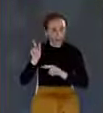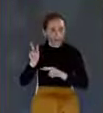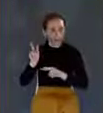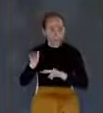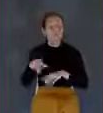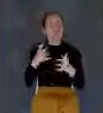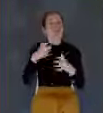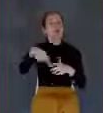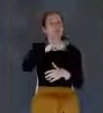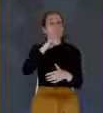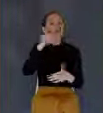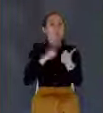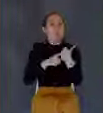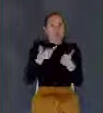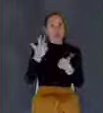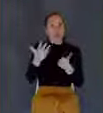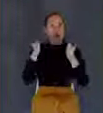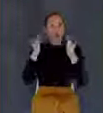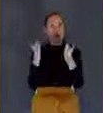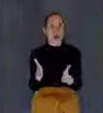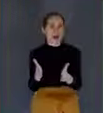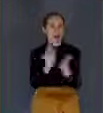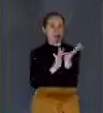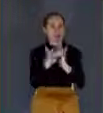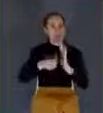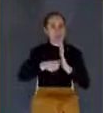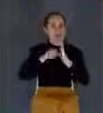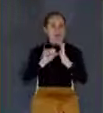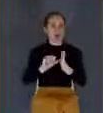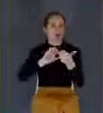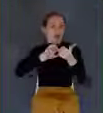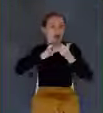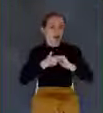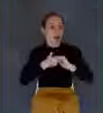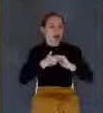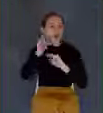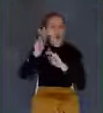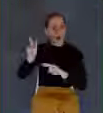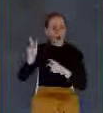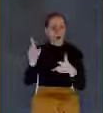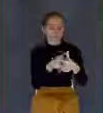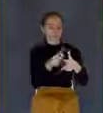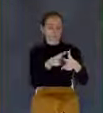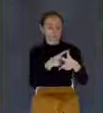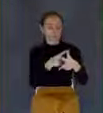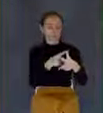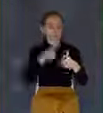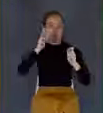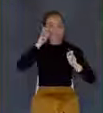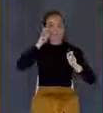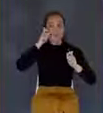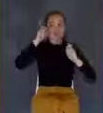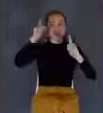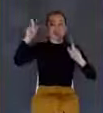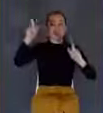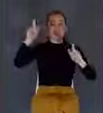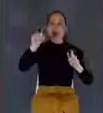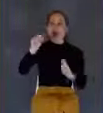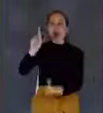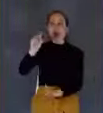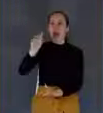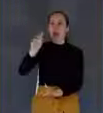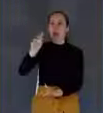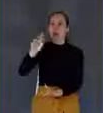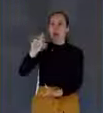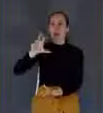three ways in which Jesus emphasizes to be watchful. You can write down, number one, a surprising admonition. Look what Jesus says in verse 32.